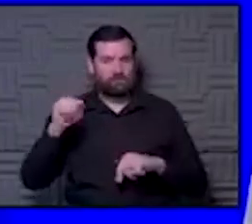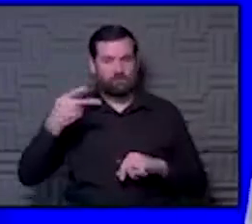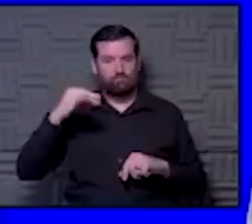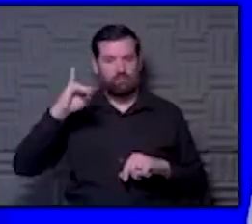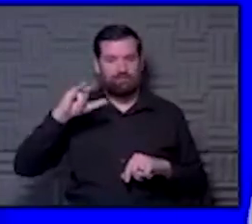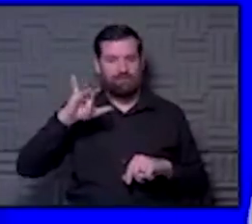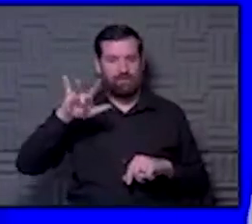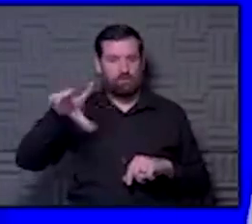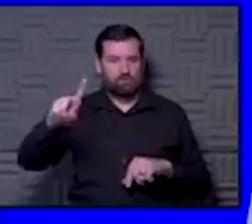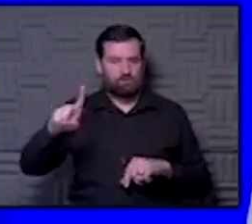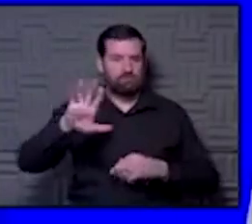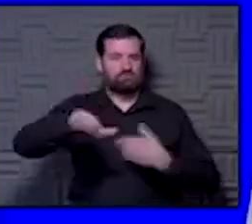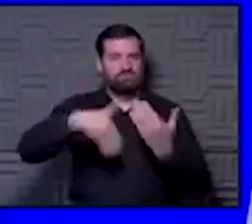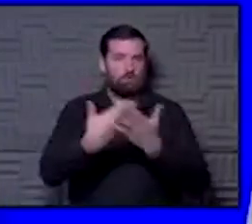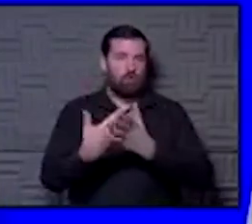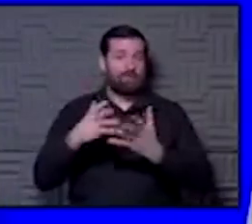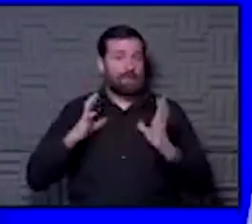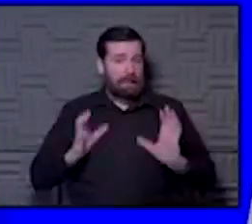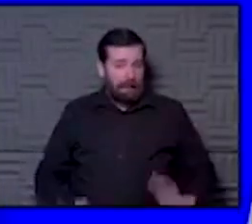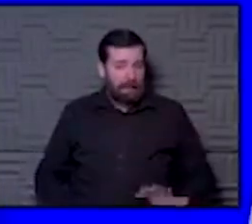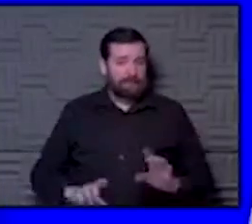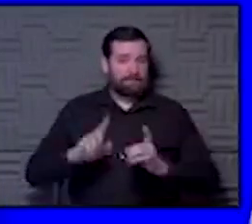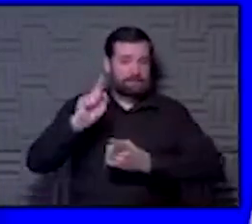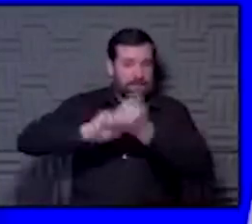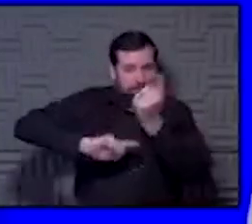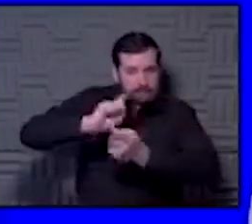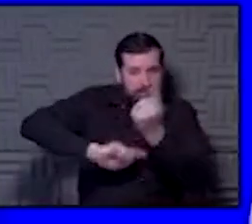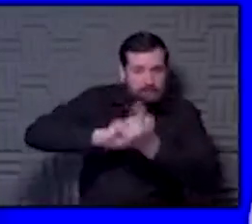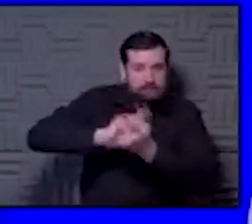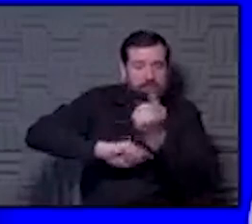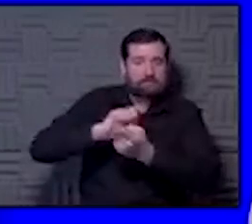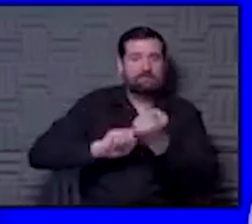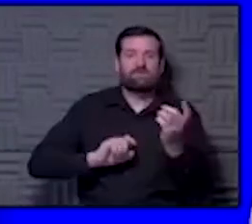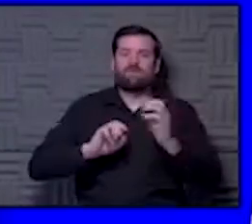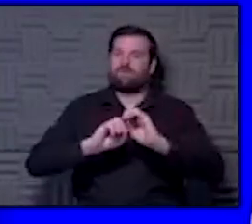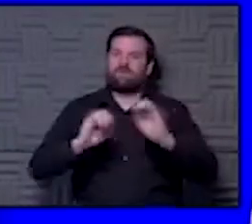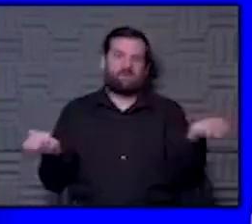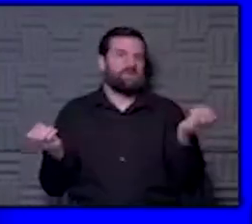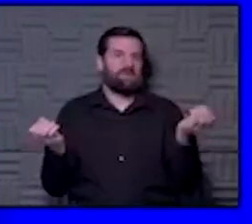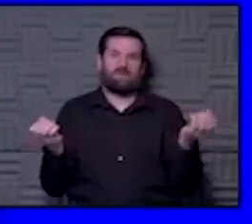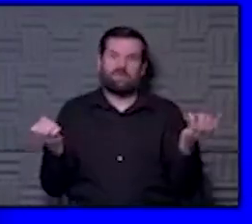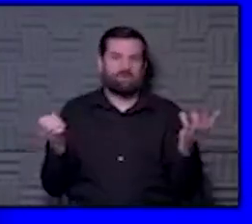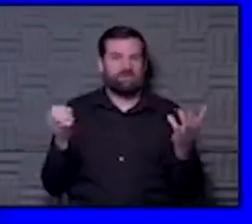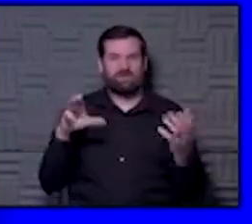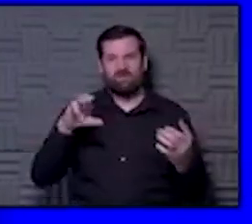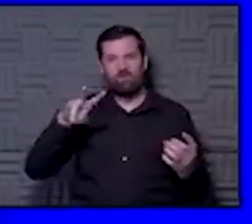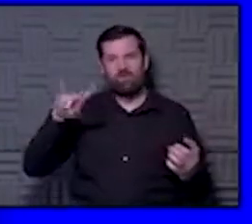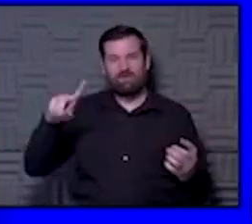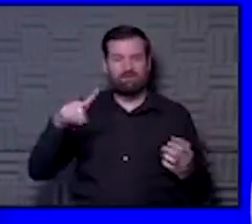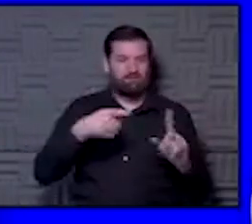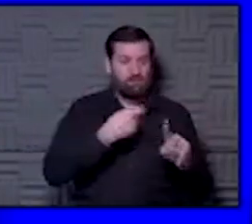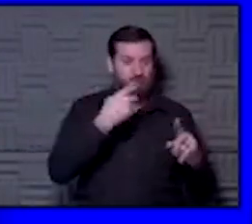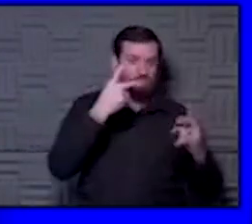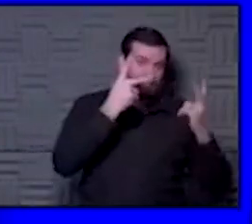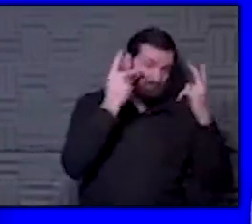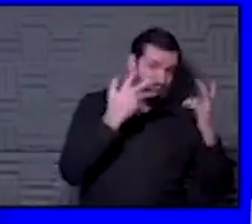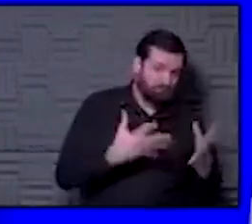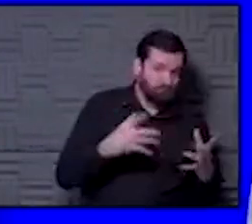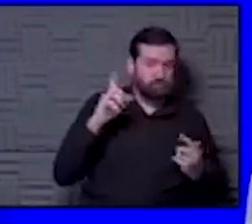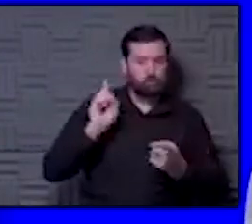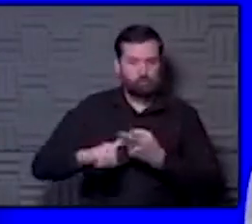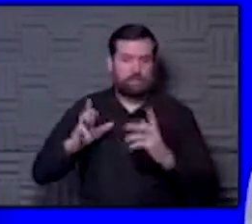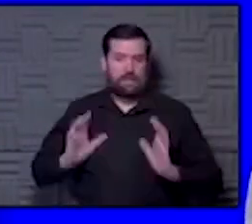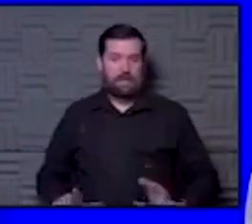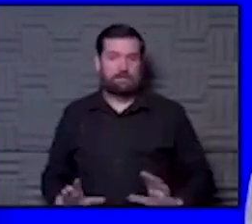all of the patients or clients that they were able to interview. They did not find any link from those hairstylists to any of those clients